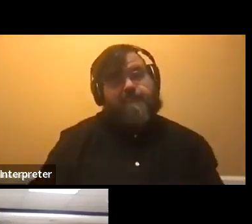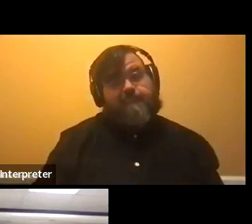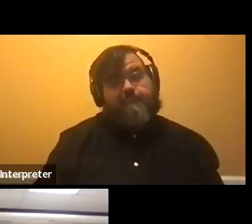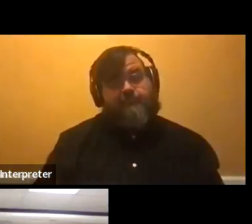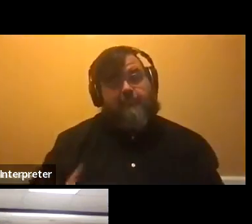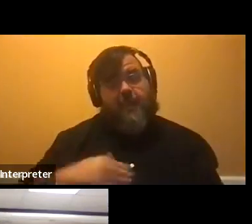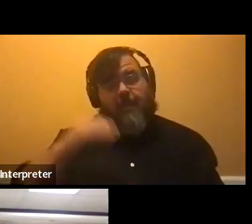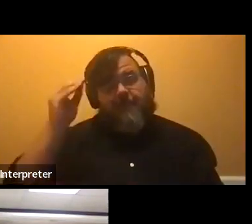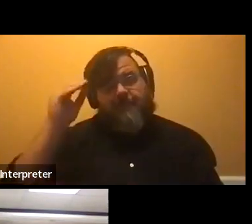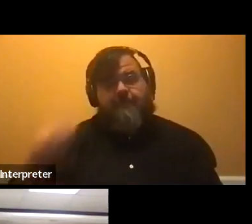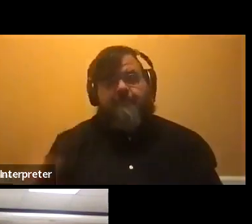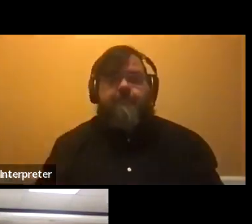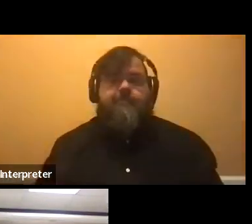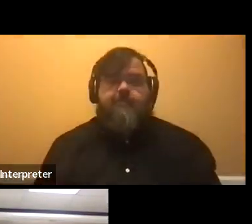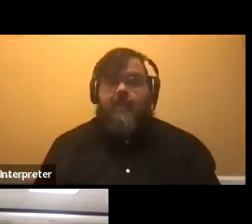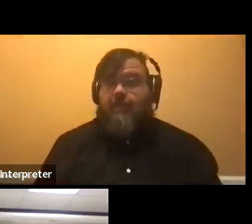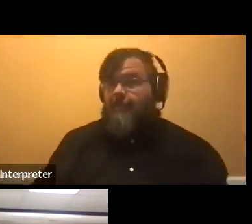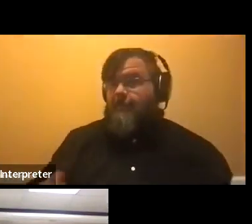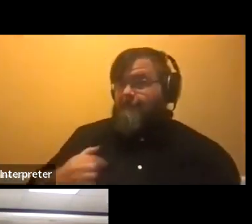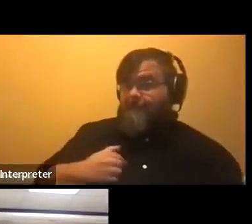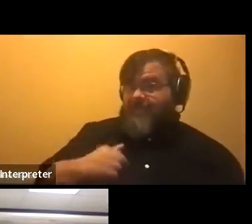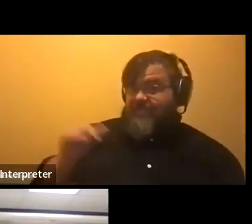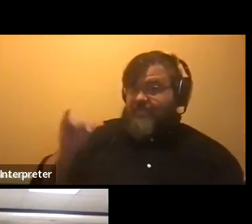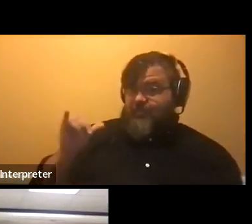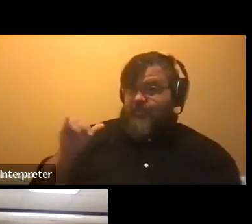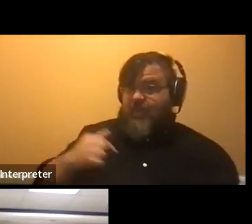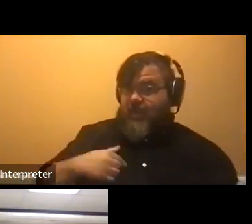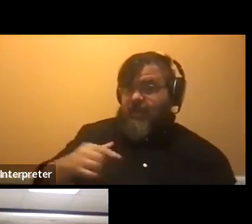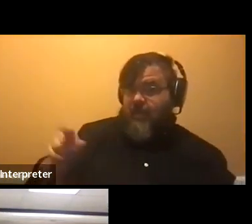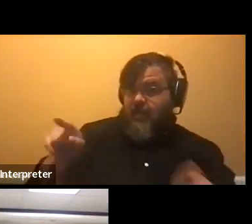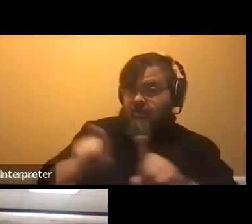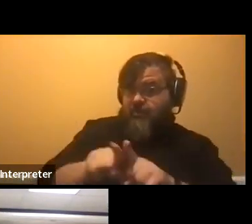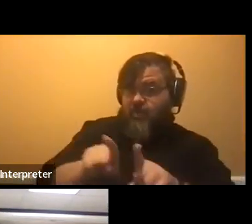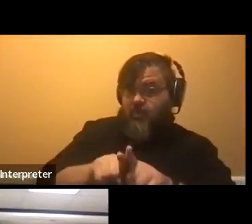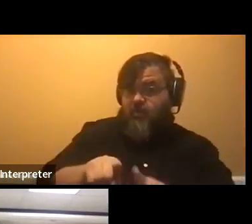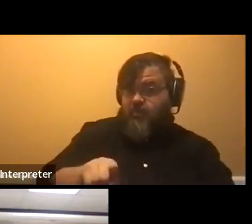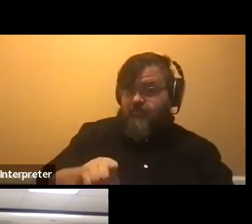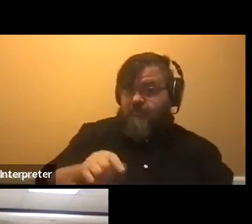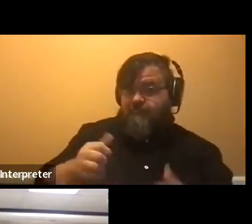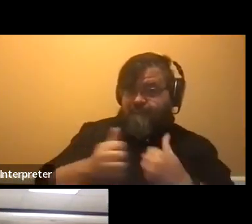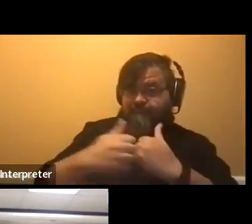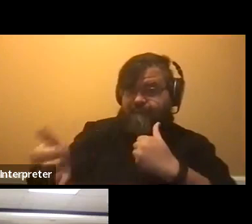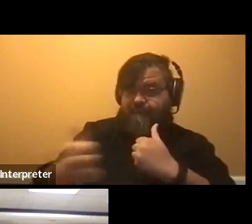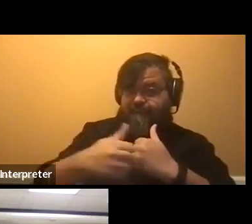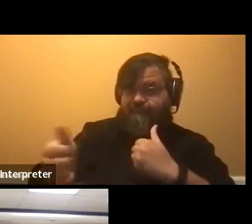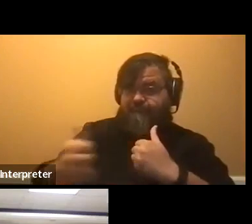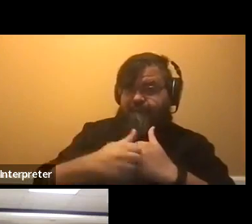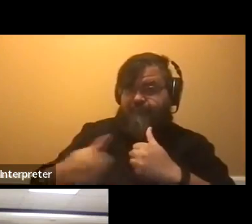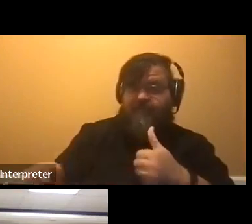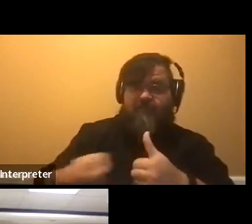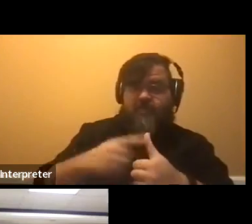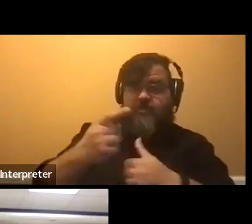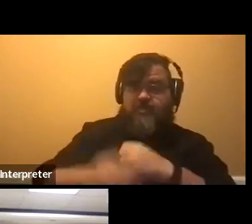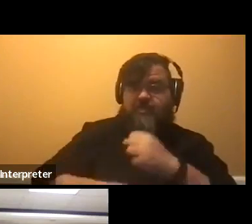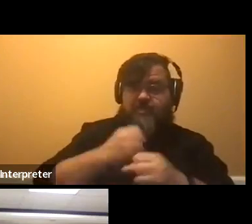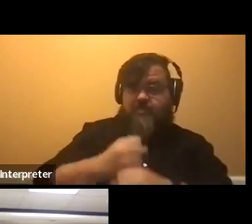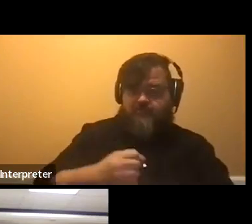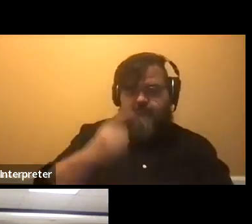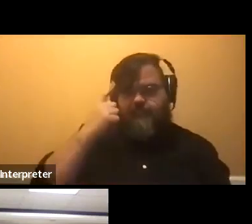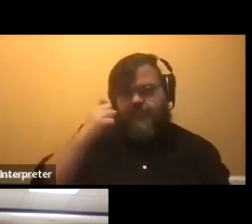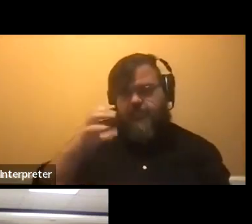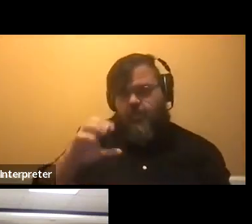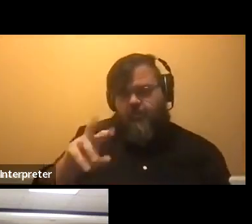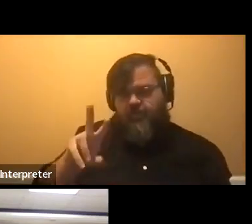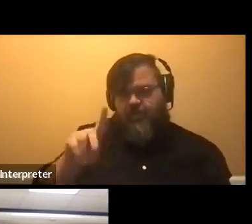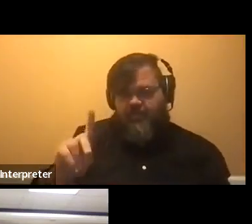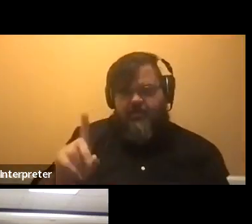I am in the same boat as Taylor. So I also, um, commuted my first year because of COVID and then I ended up